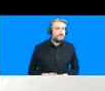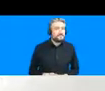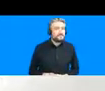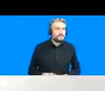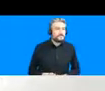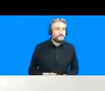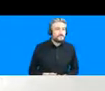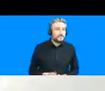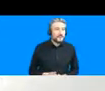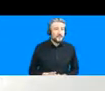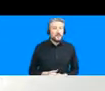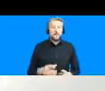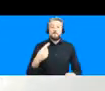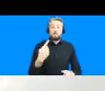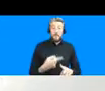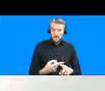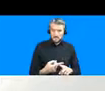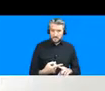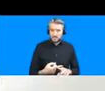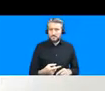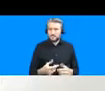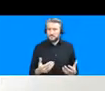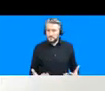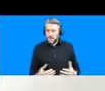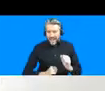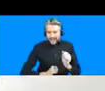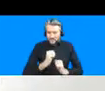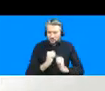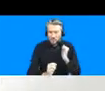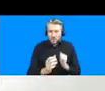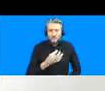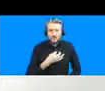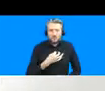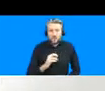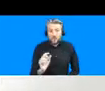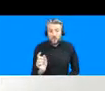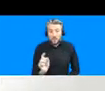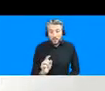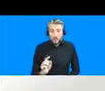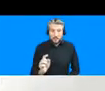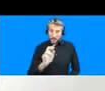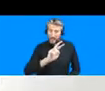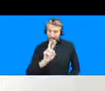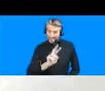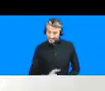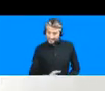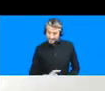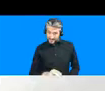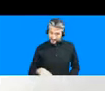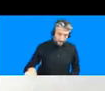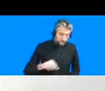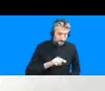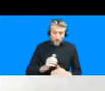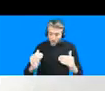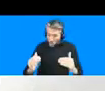at in terms of infrastructure vulnerabilities we're looking at low-income households whose dependence on electricity is predominantly